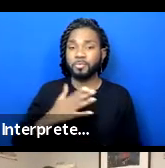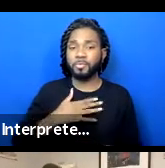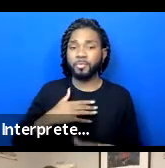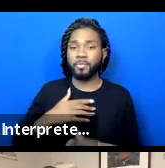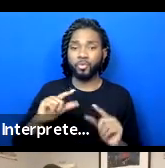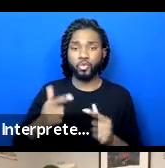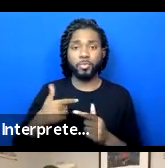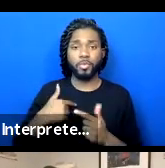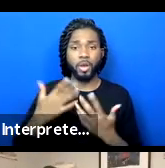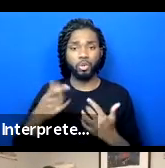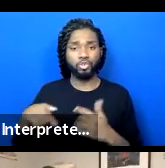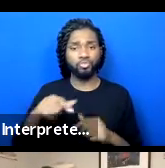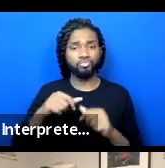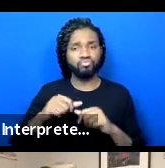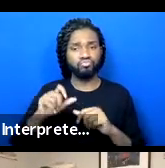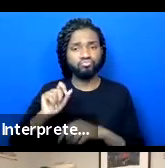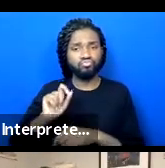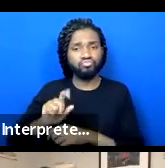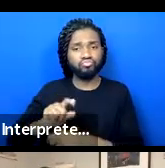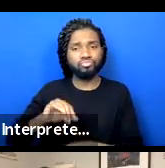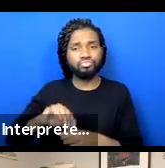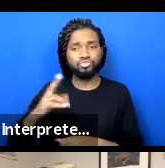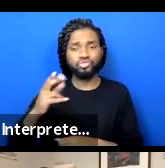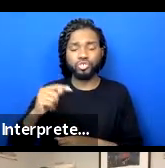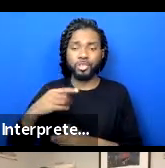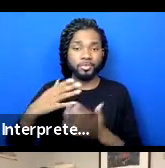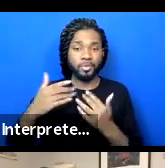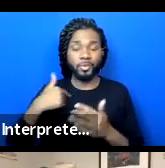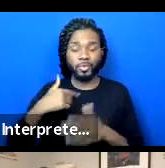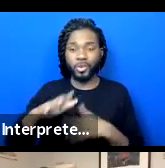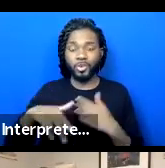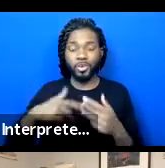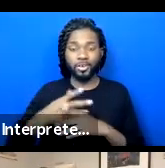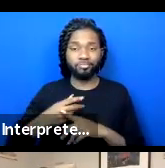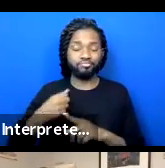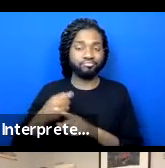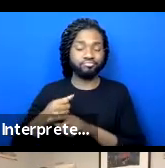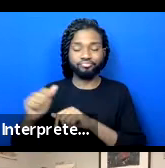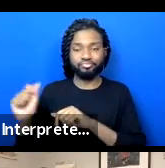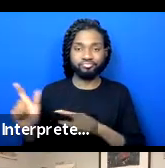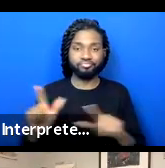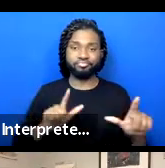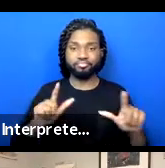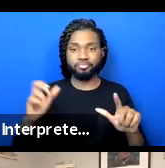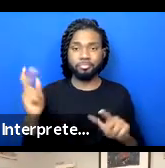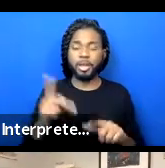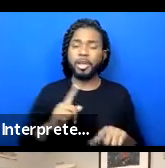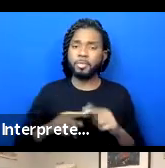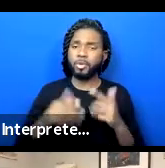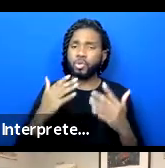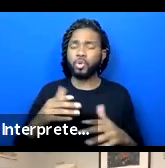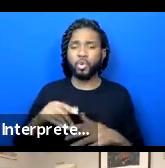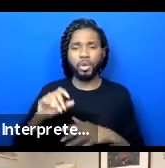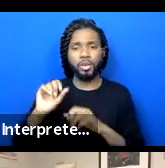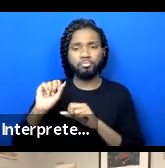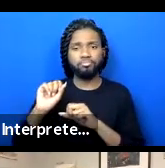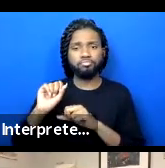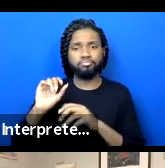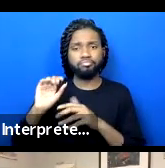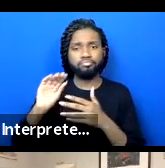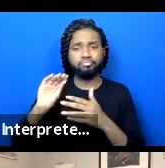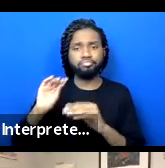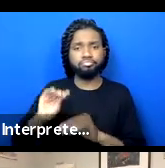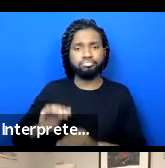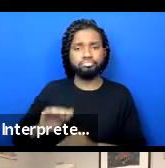working in the chat. I think, even though we're all brought back abruptly, if you still, if there's still, let's populate the padlet as much as we can.